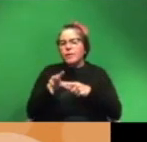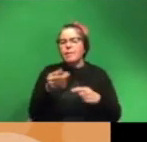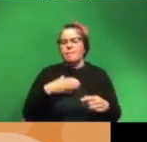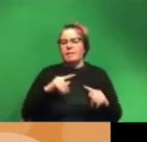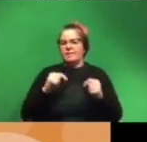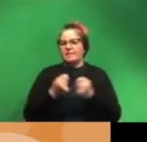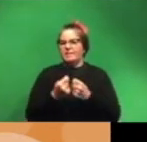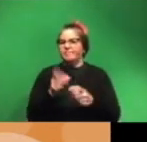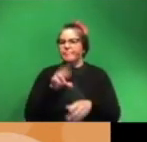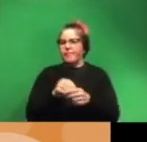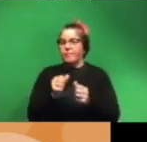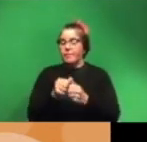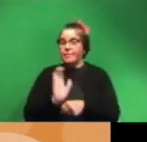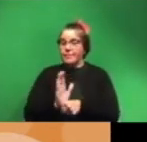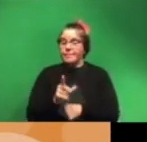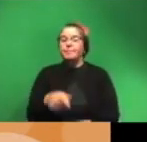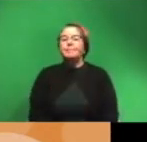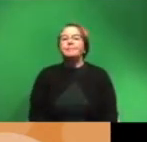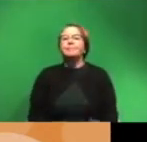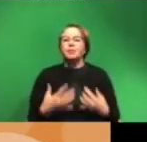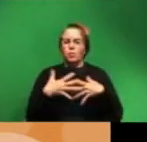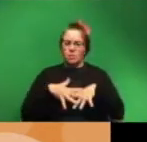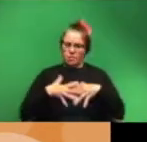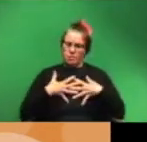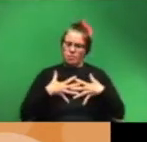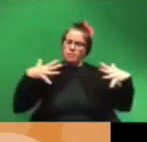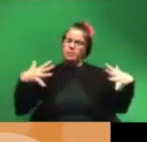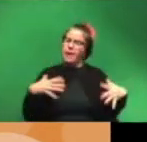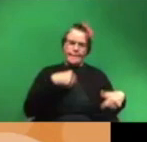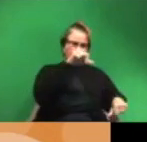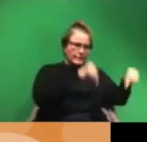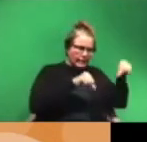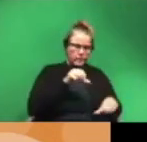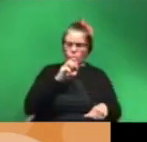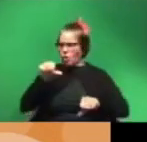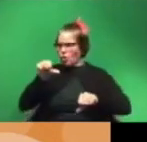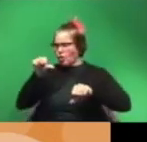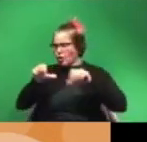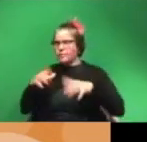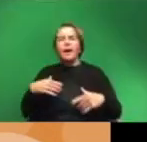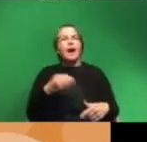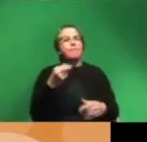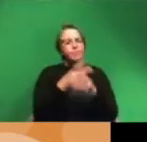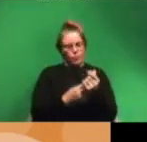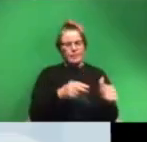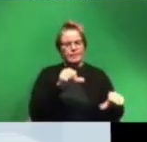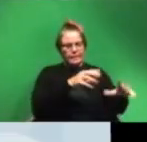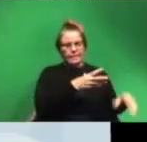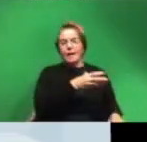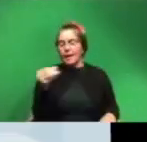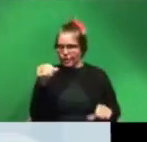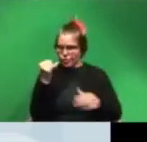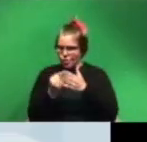do that with so rather than disentangling the two and saying i'm the scientist or the artist i like to say i'm the scientist and the artist but